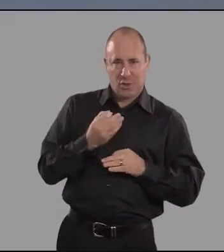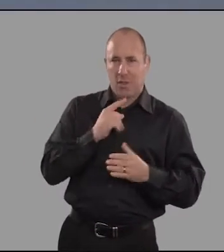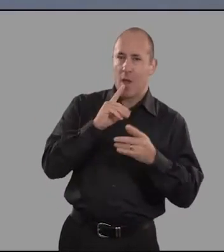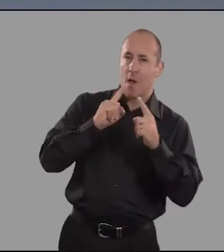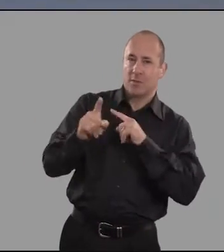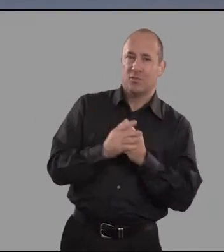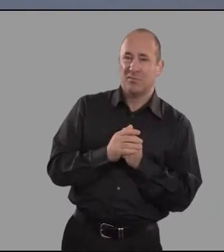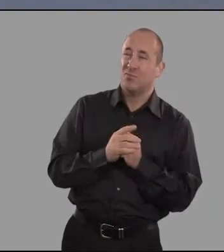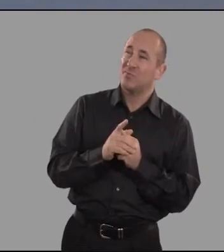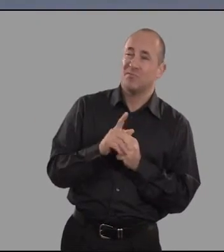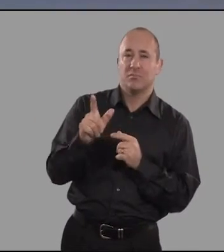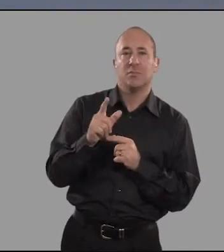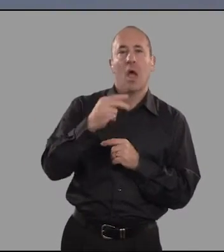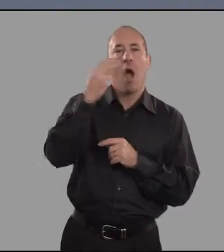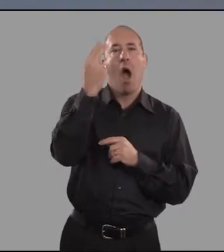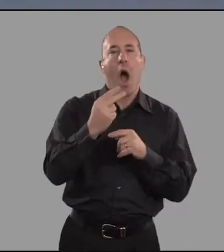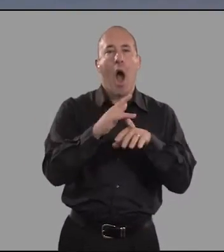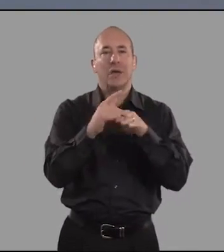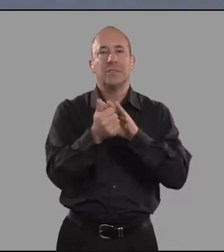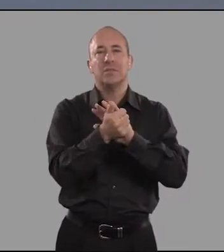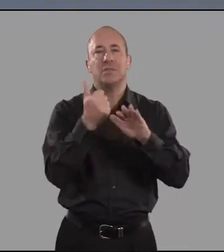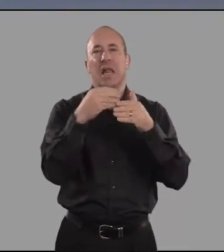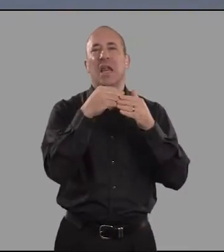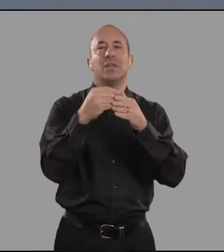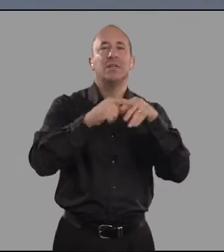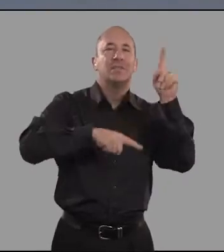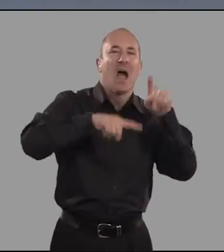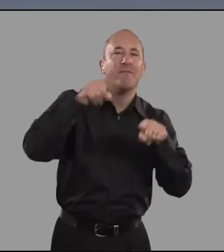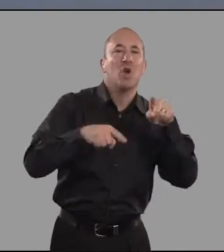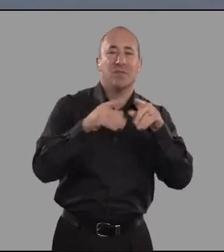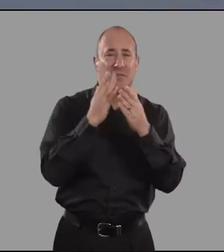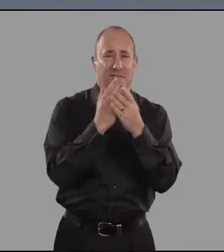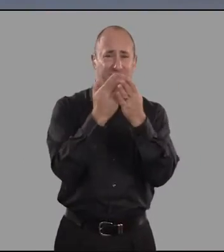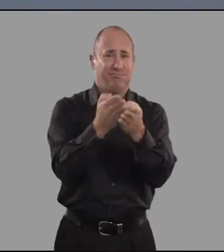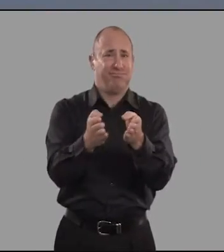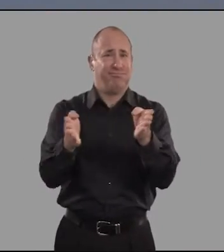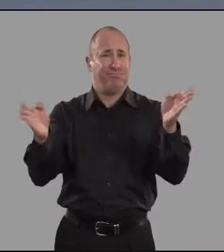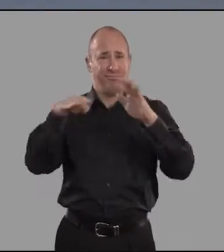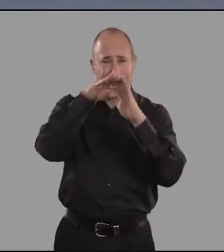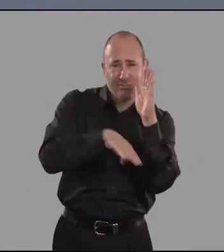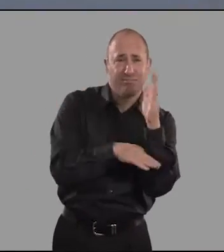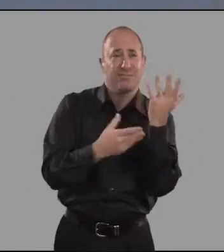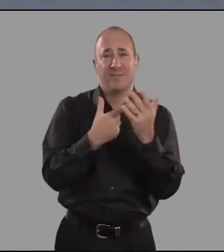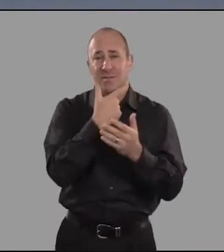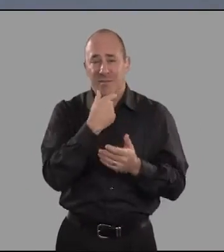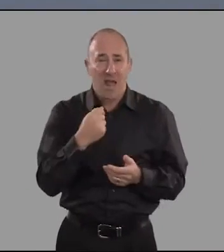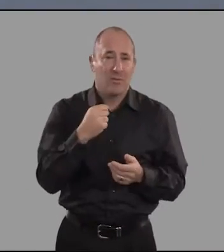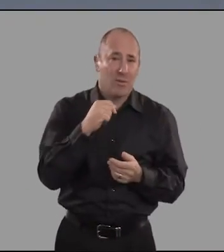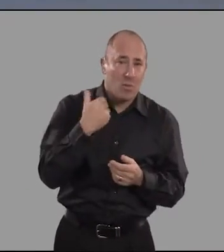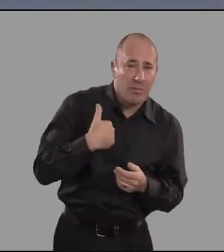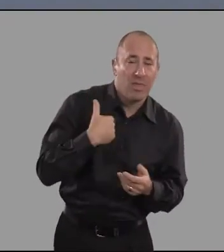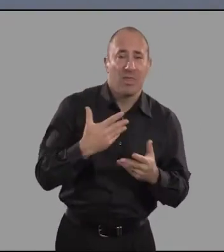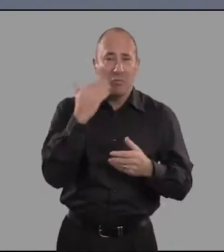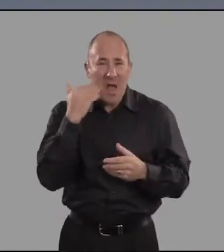me, the real answer to his question, as we all know, is that arts leaders of all diversity and variety, class,